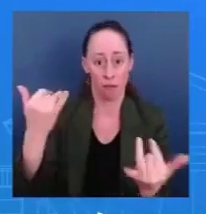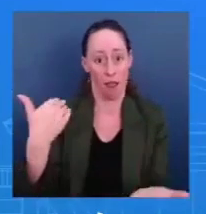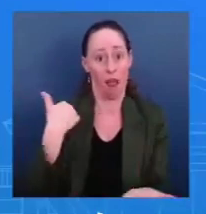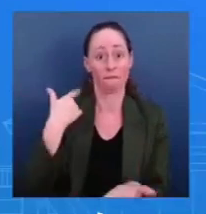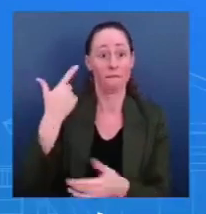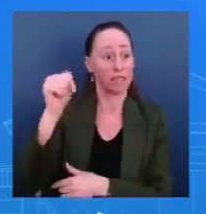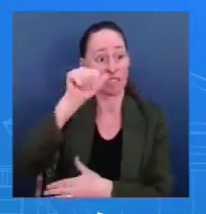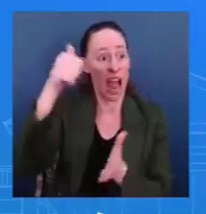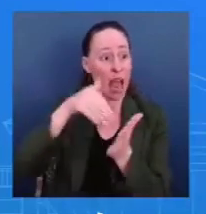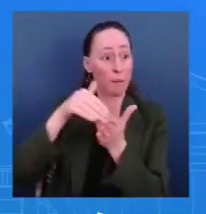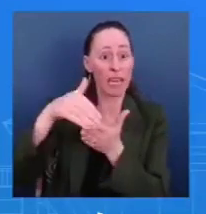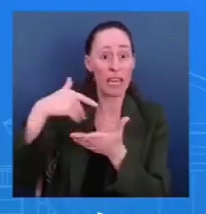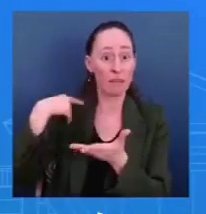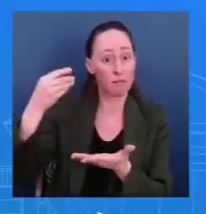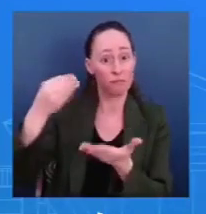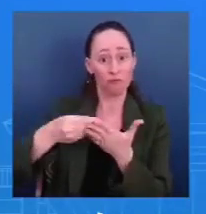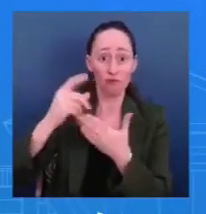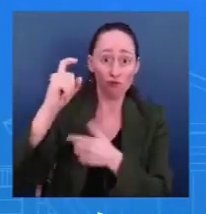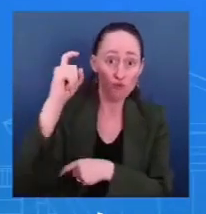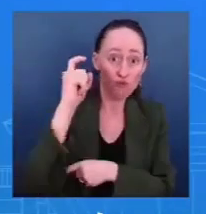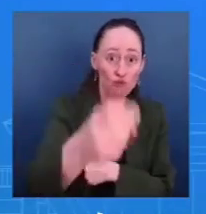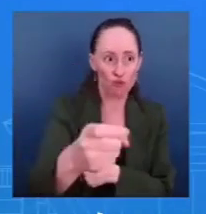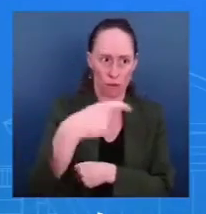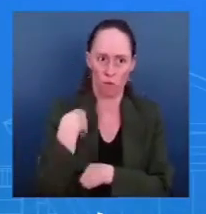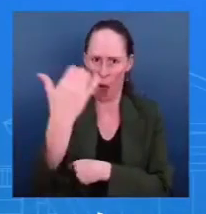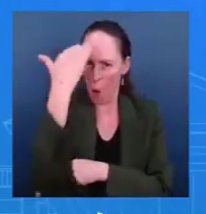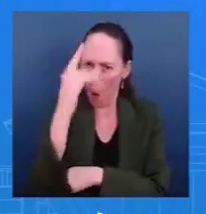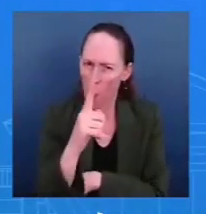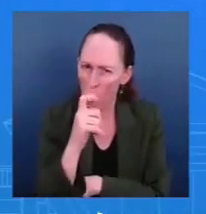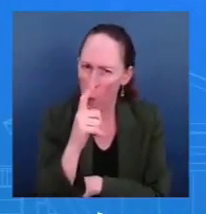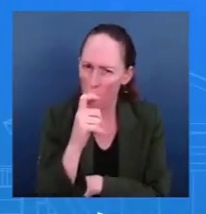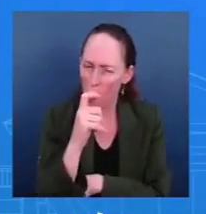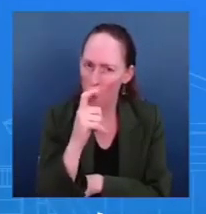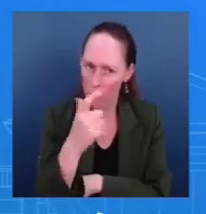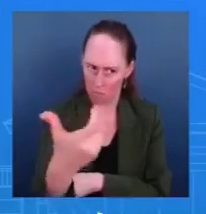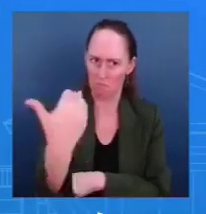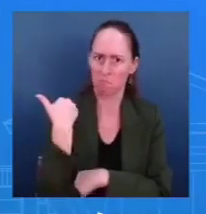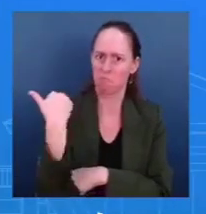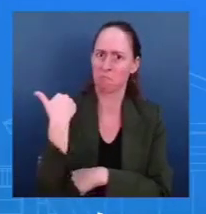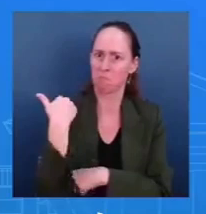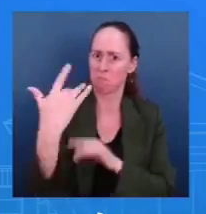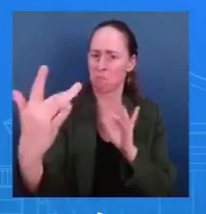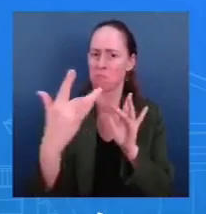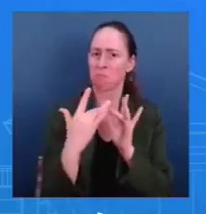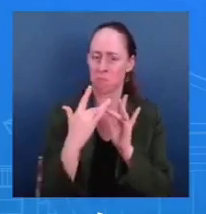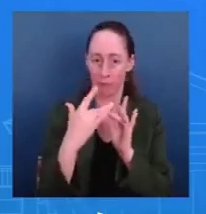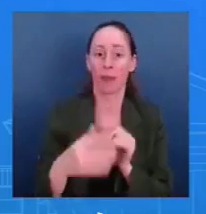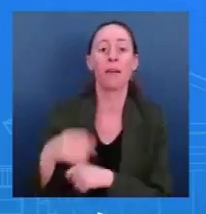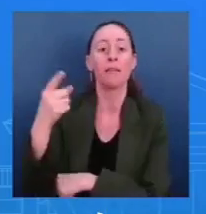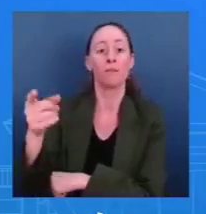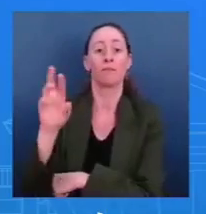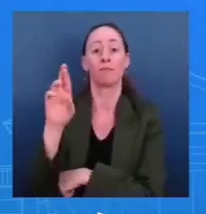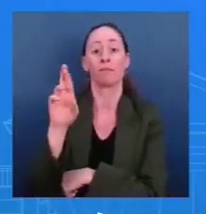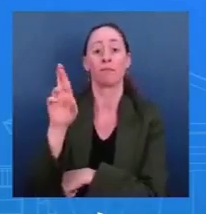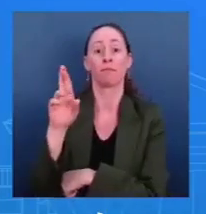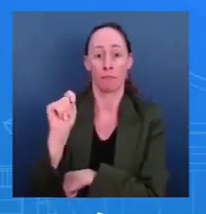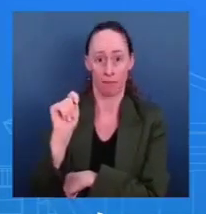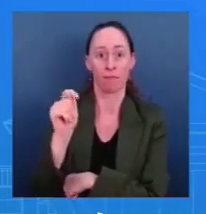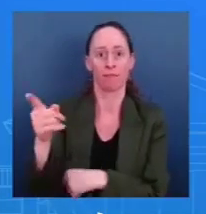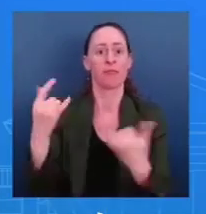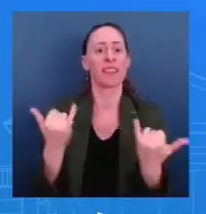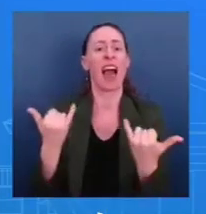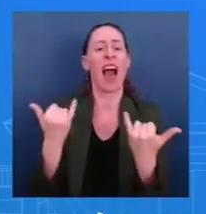The State Department also designated six RT-affiliated entities as foreign missions, a designation that now requires them to report